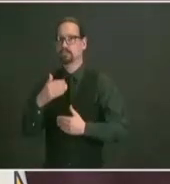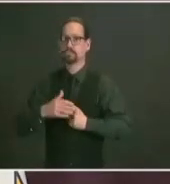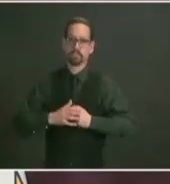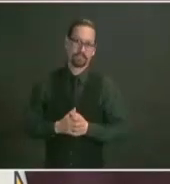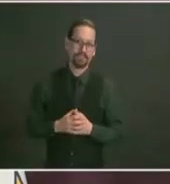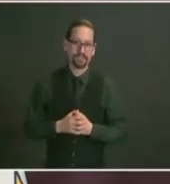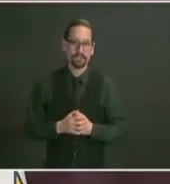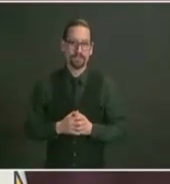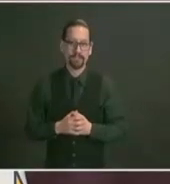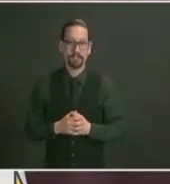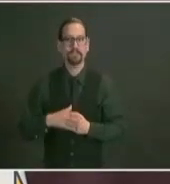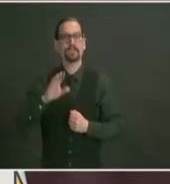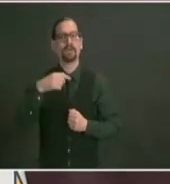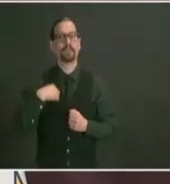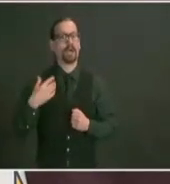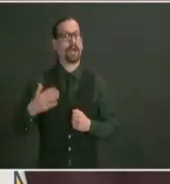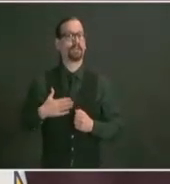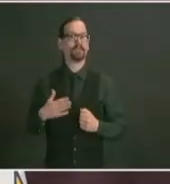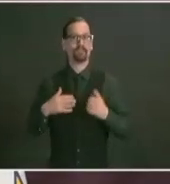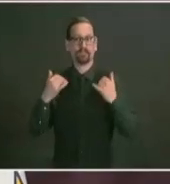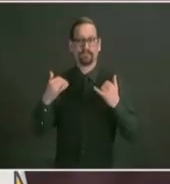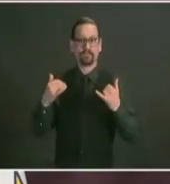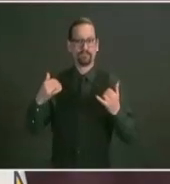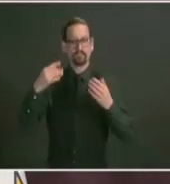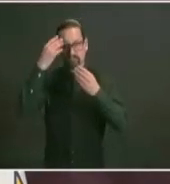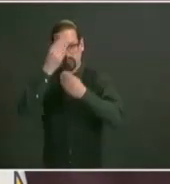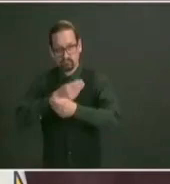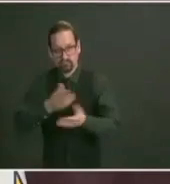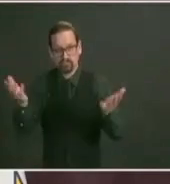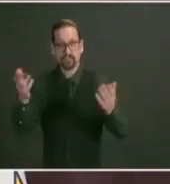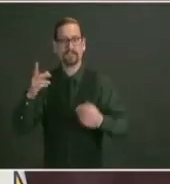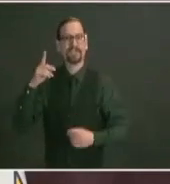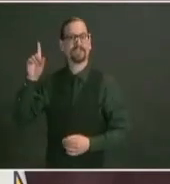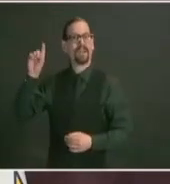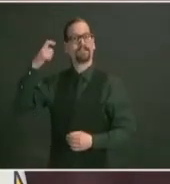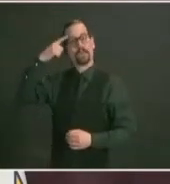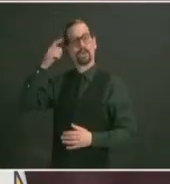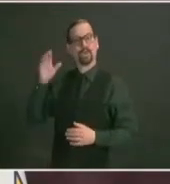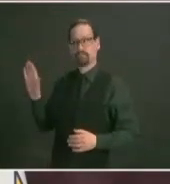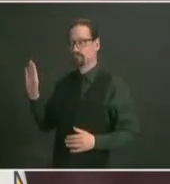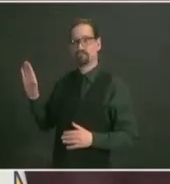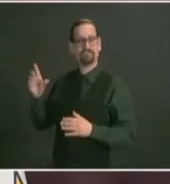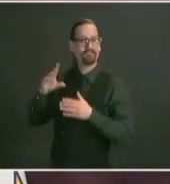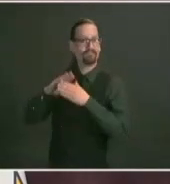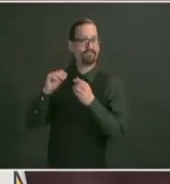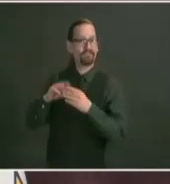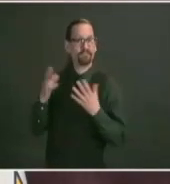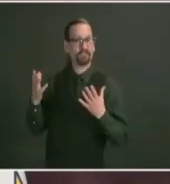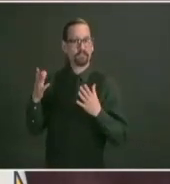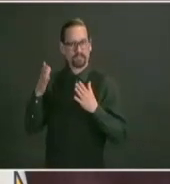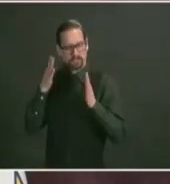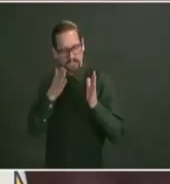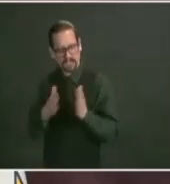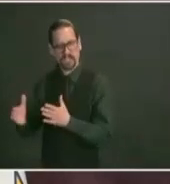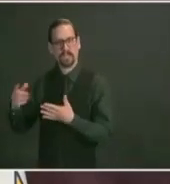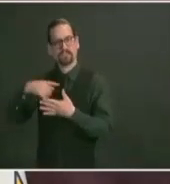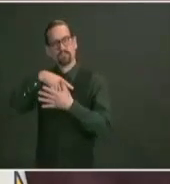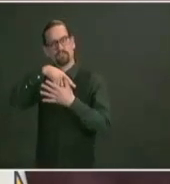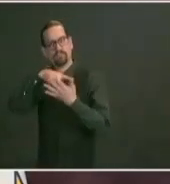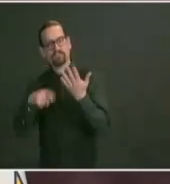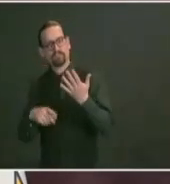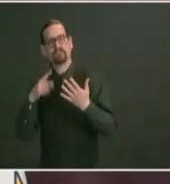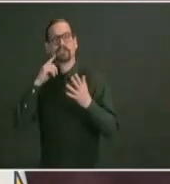report that governor mckee's articulated plan for tom for tomorrow for the reopening of